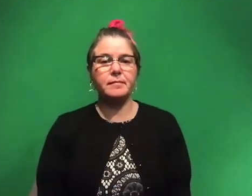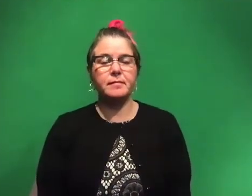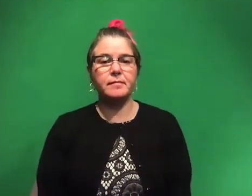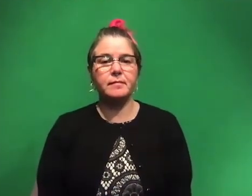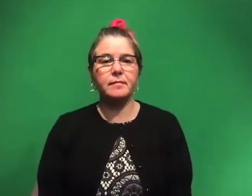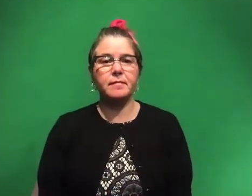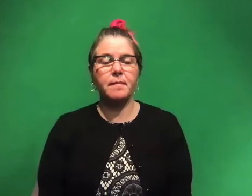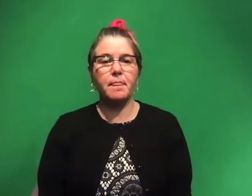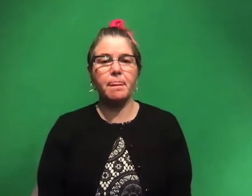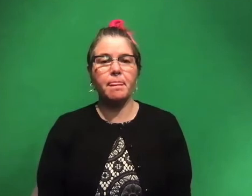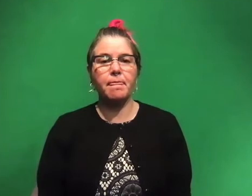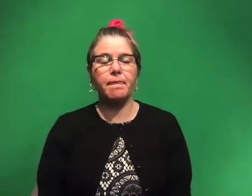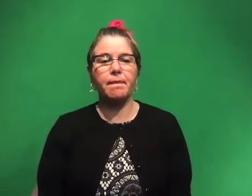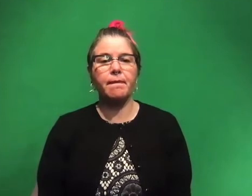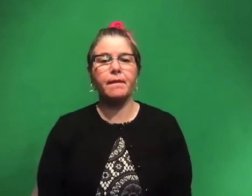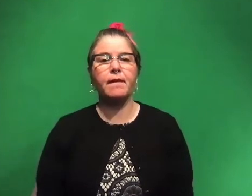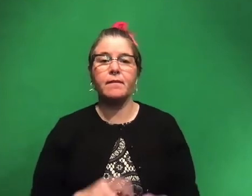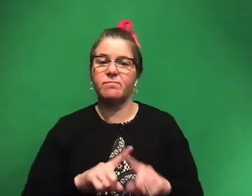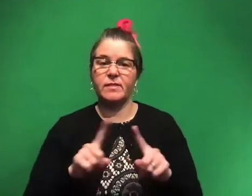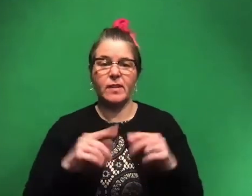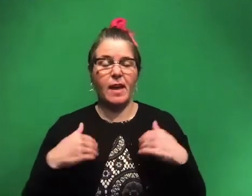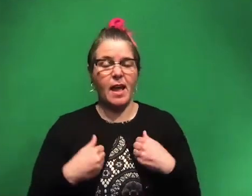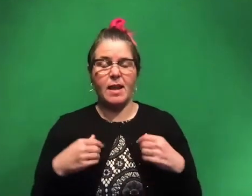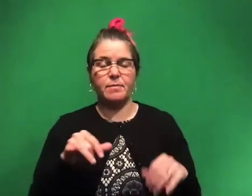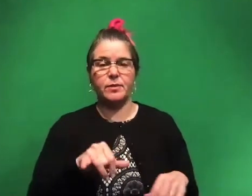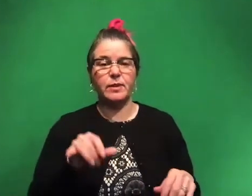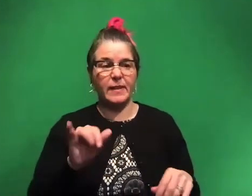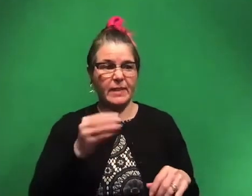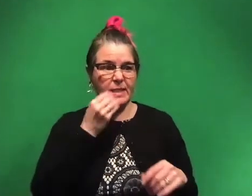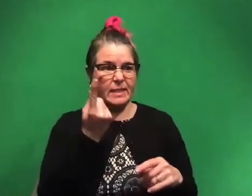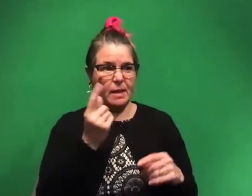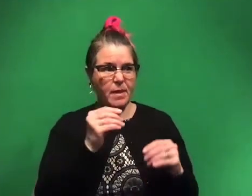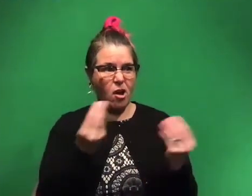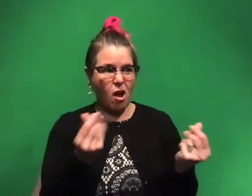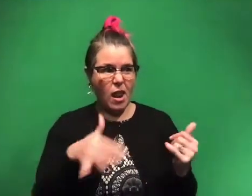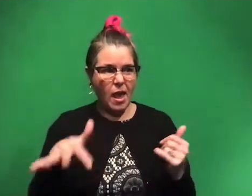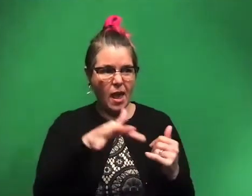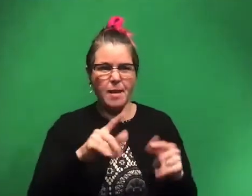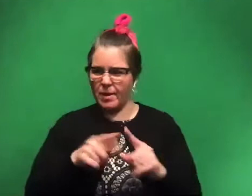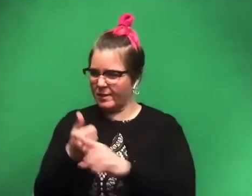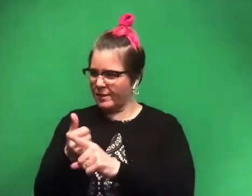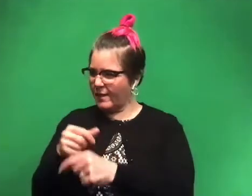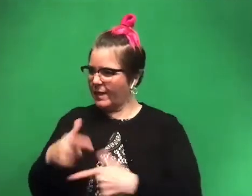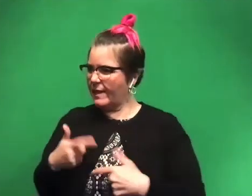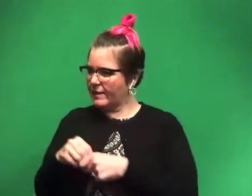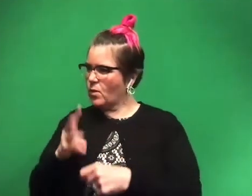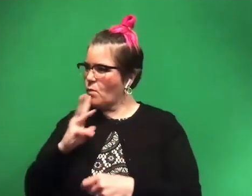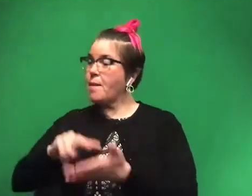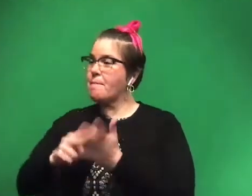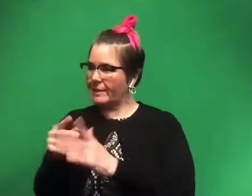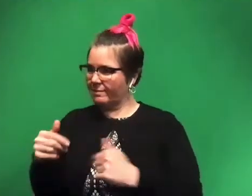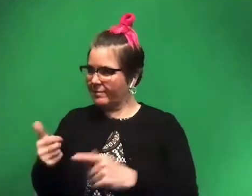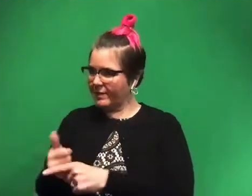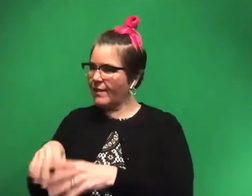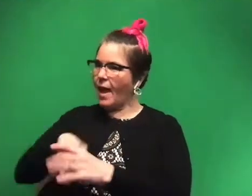um, of animals too. Like if they're eating something on land, but they're an aquatic animal, you're knowing that that animal has to come out of the water or